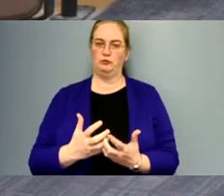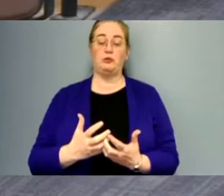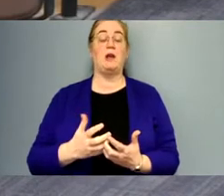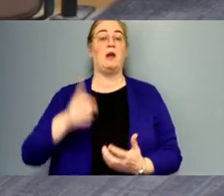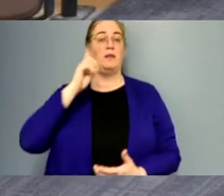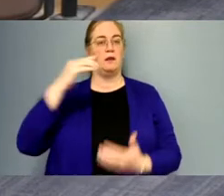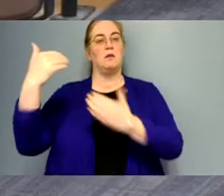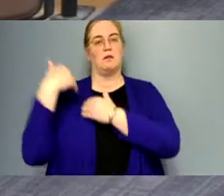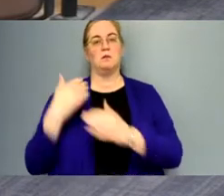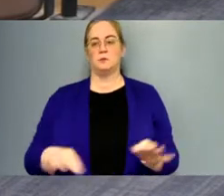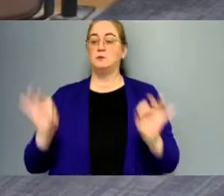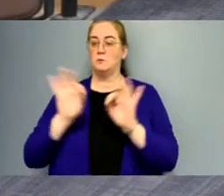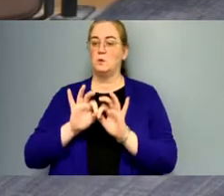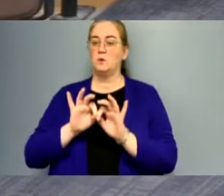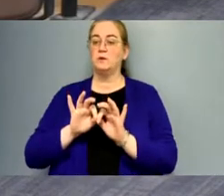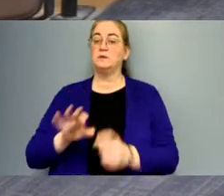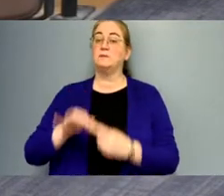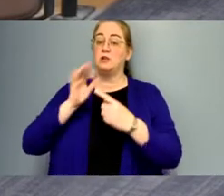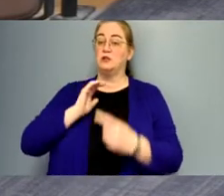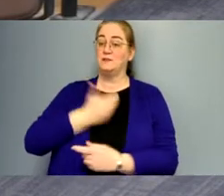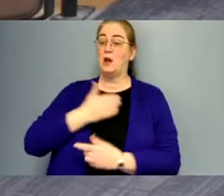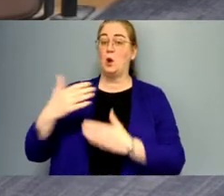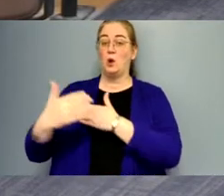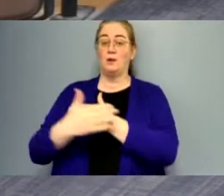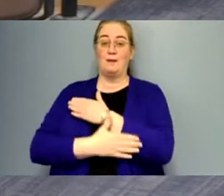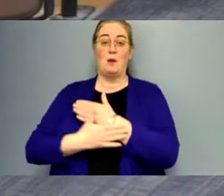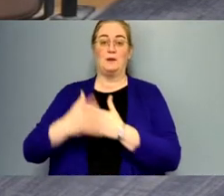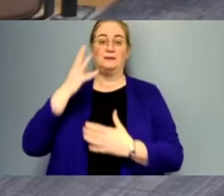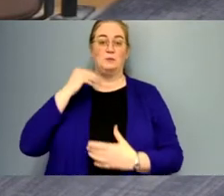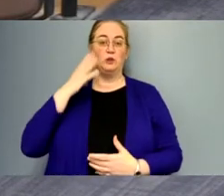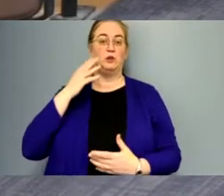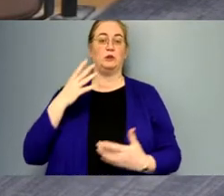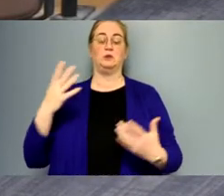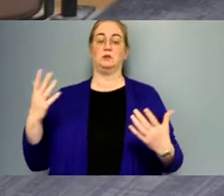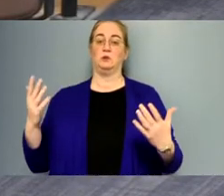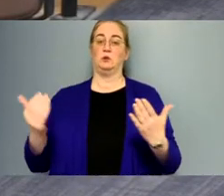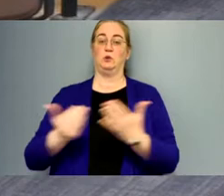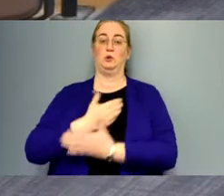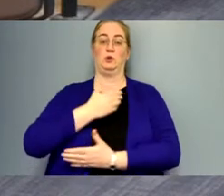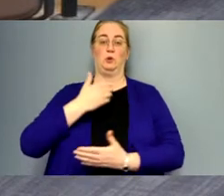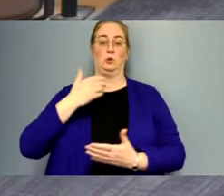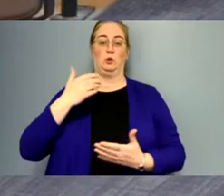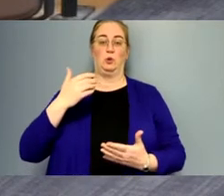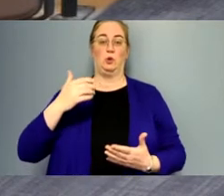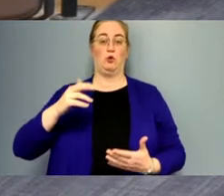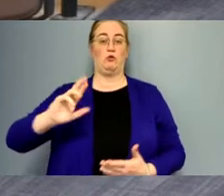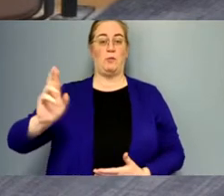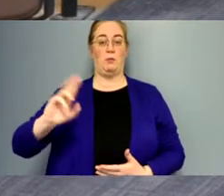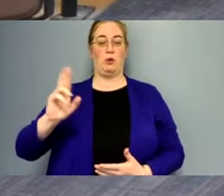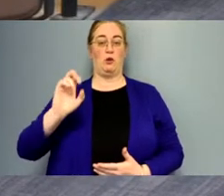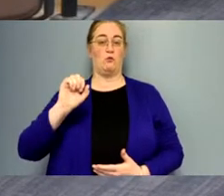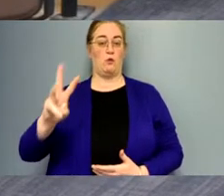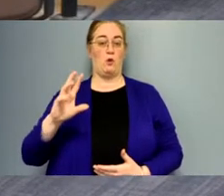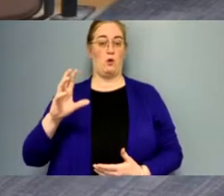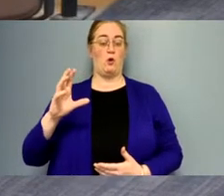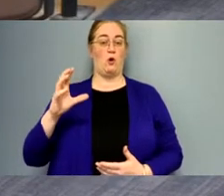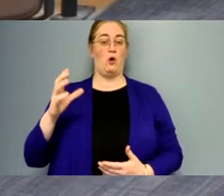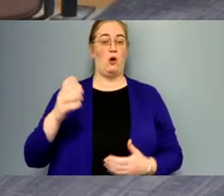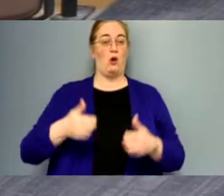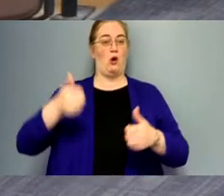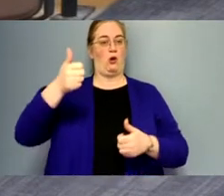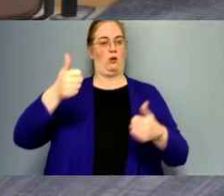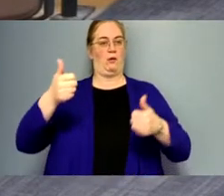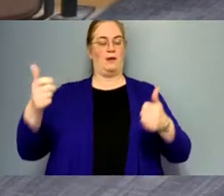accountability is important especially since our county is experiencing a wave of new Republican row office heads and the commissioners have stoked hate and division